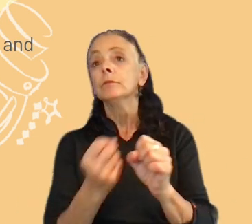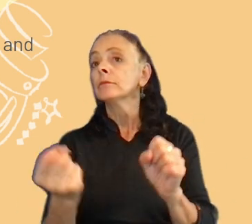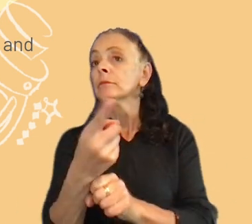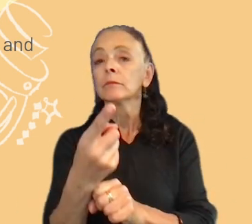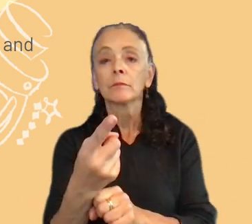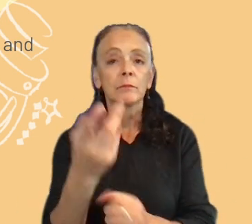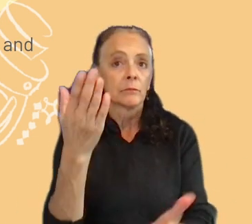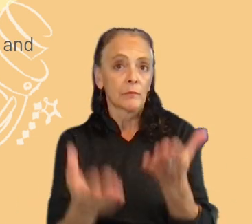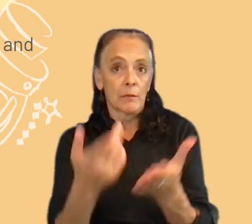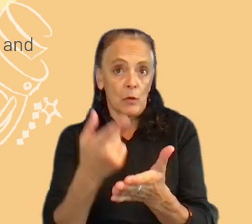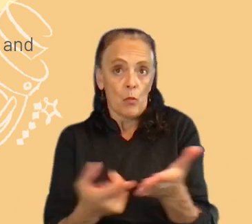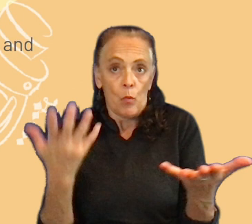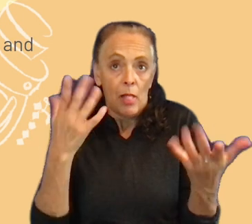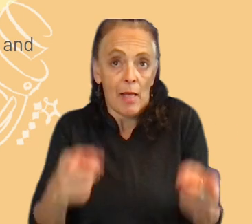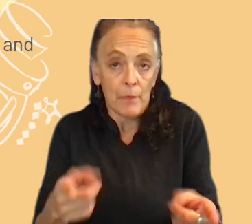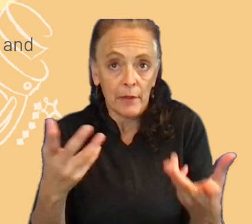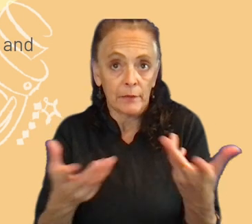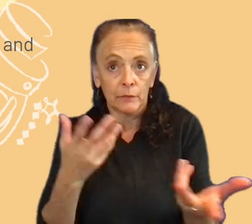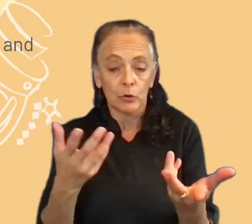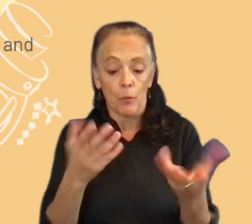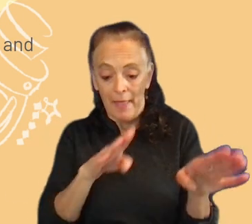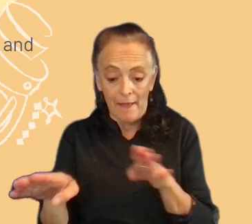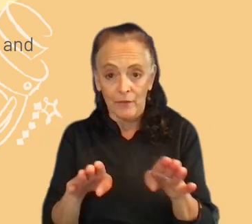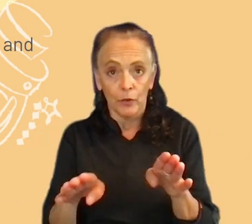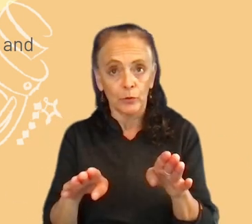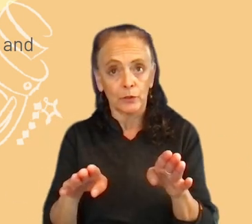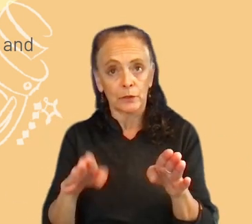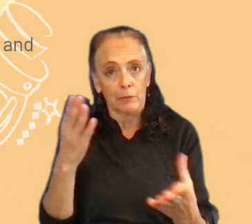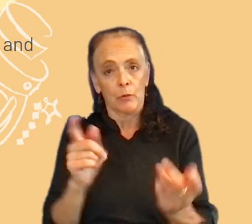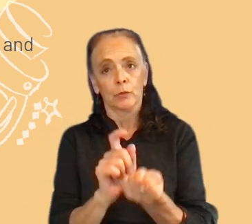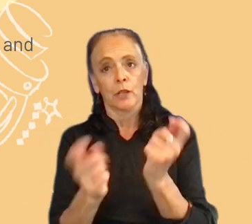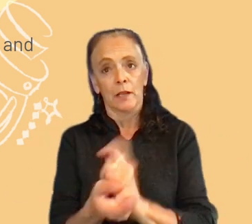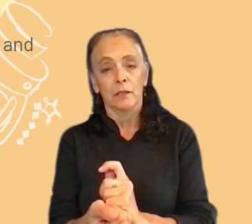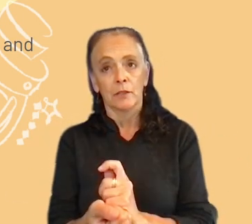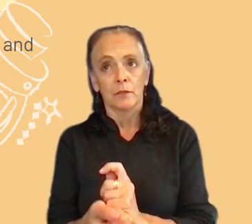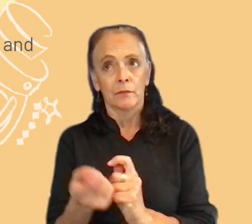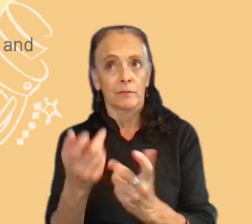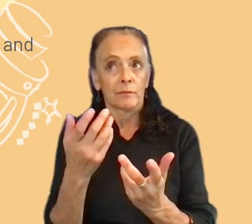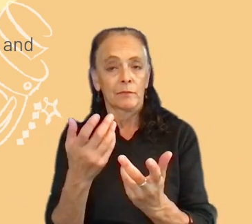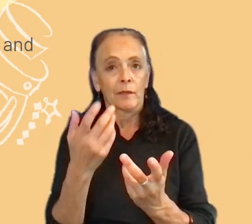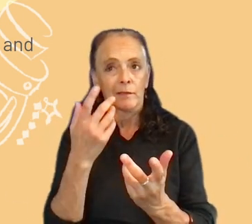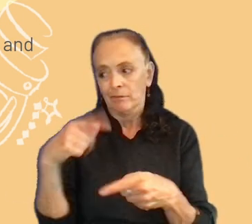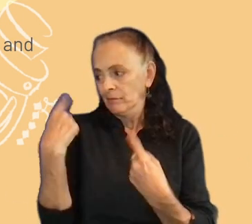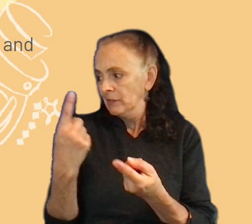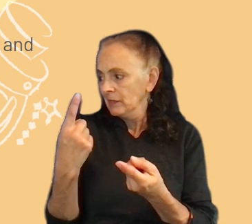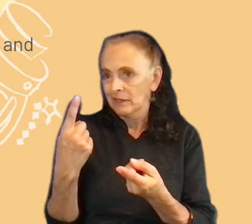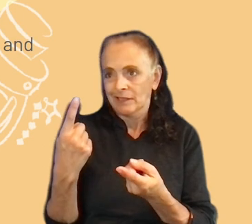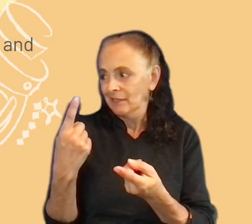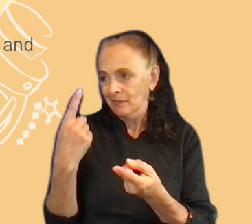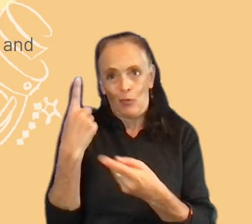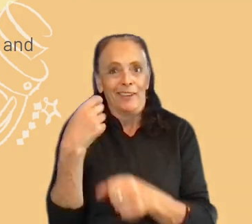may happen that these behaviors may change. For the past years, we had the pandemic, for example.